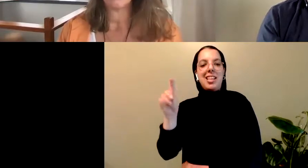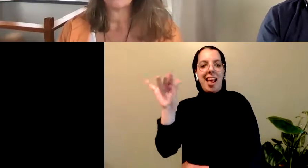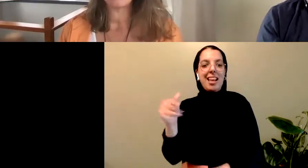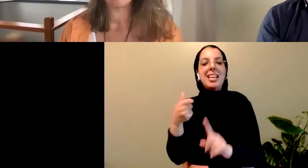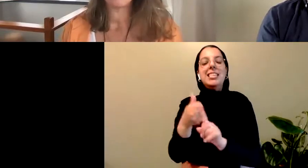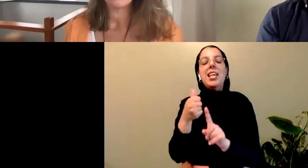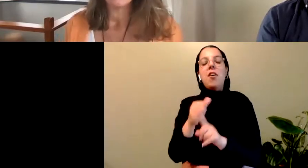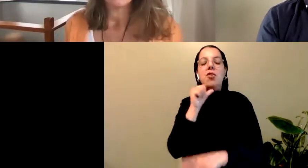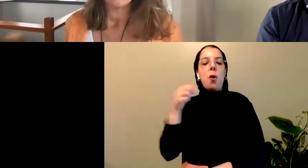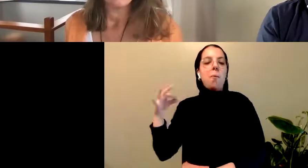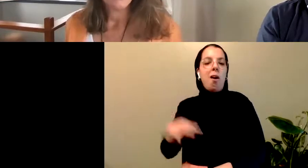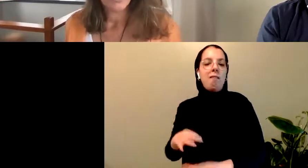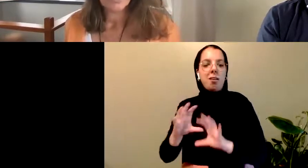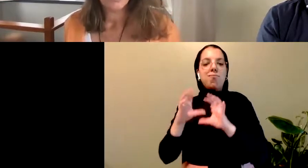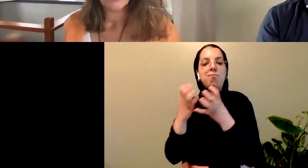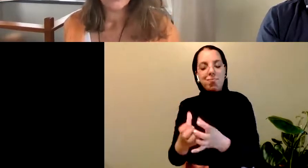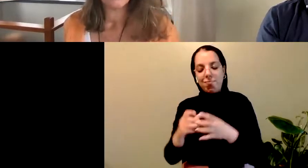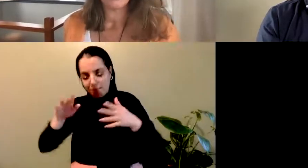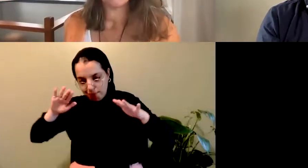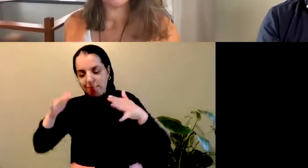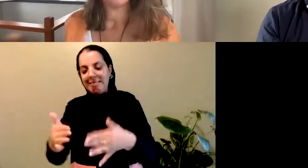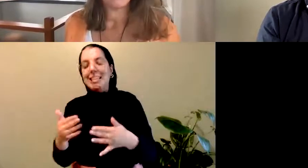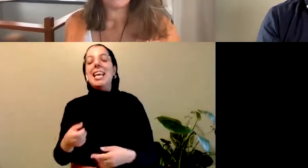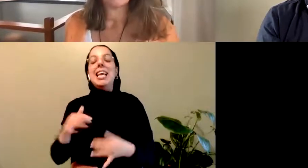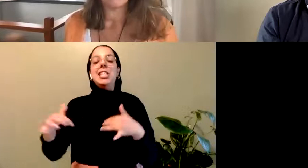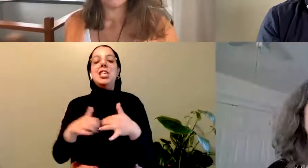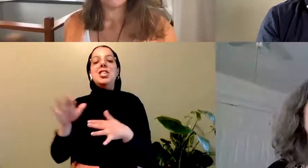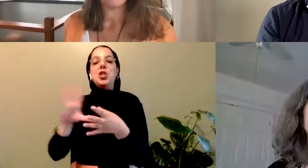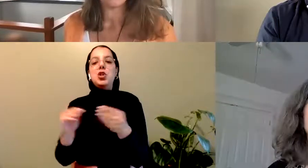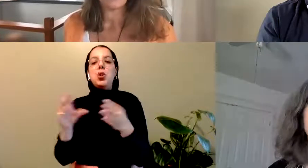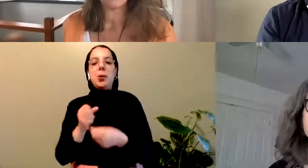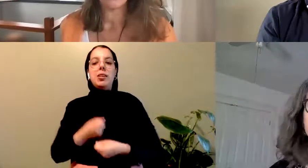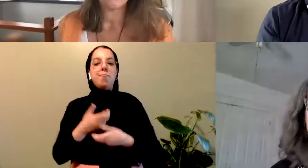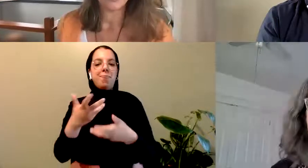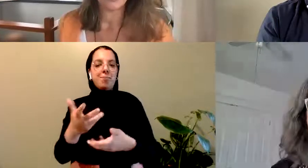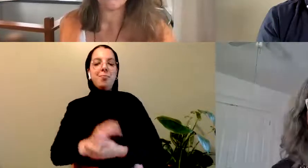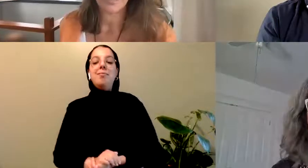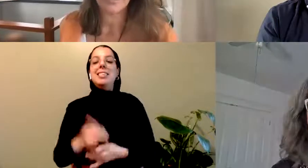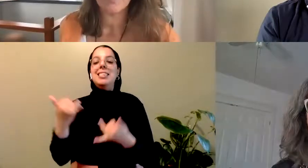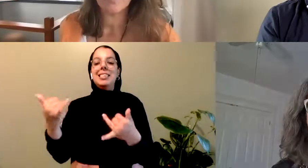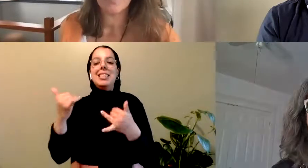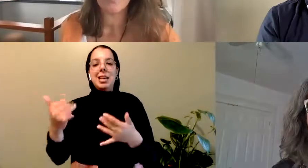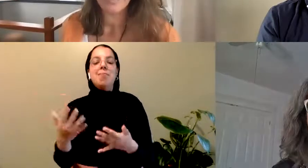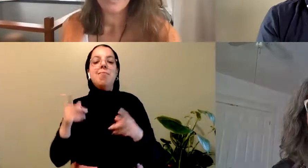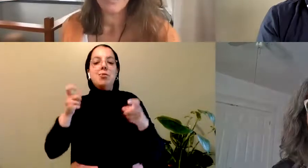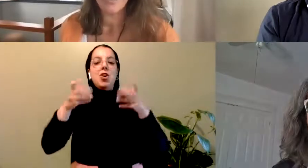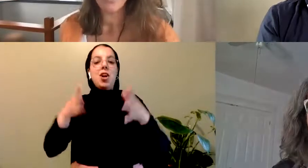stories. He is currently the Artistic Director of Indigenous Theatre at the National Arts Centre of Canada.